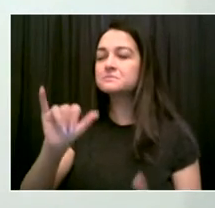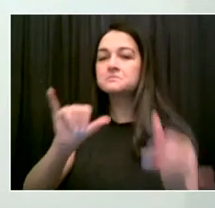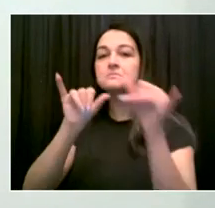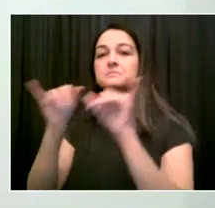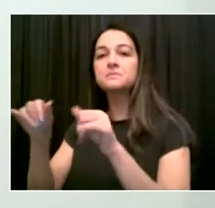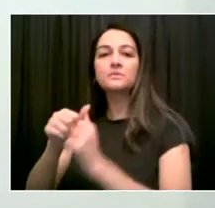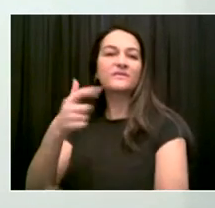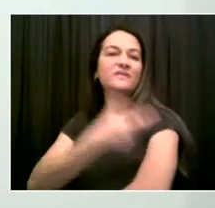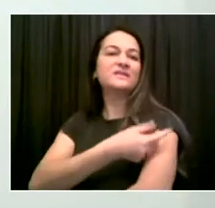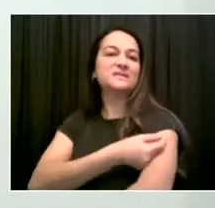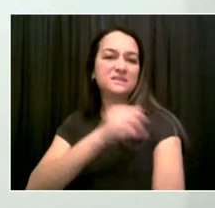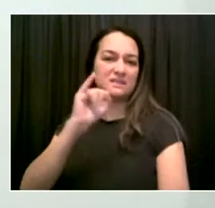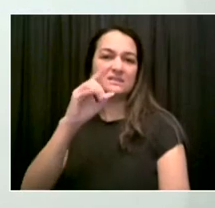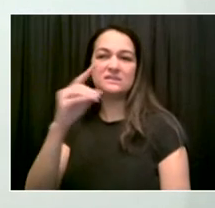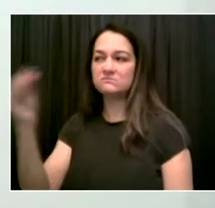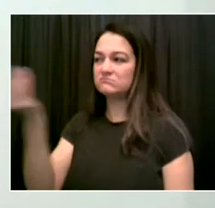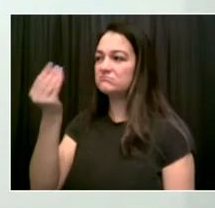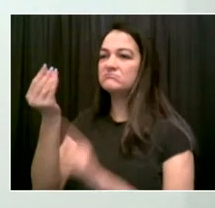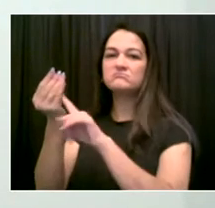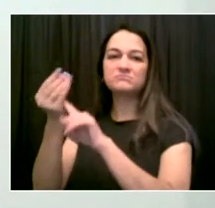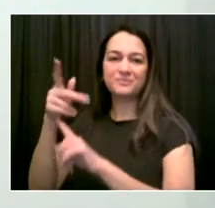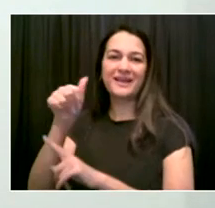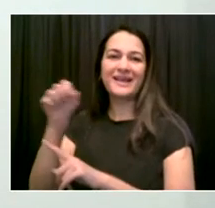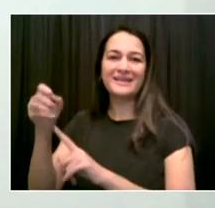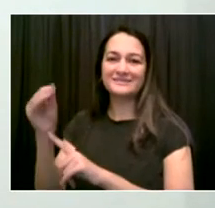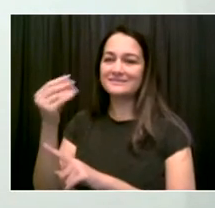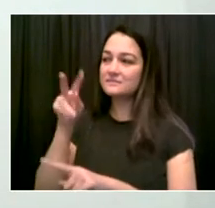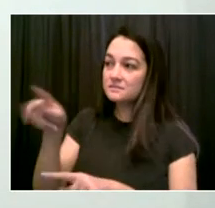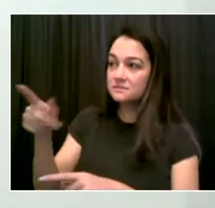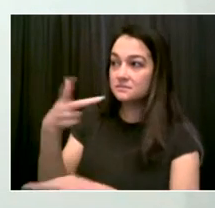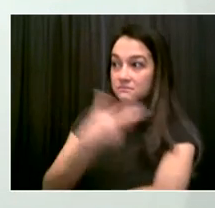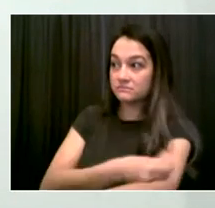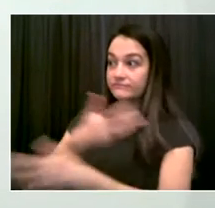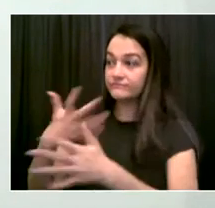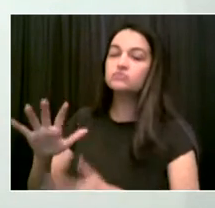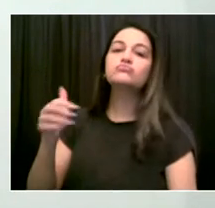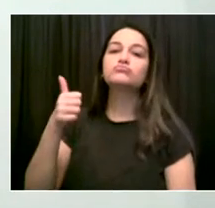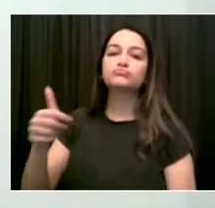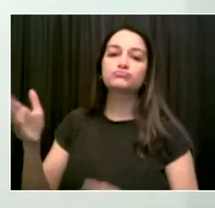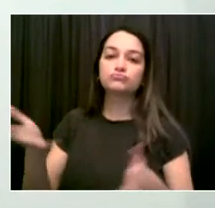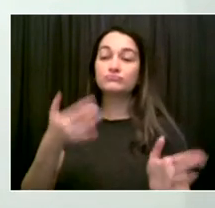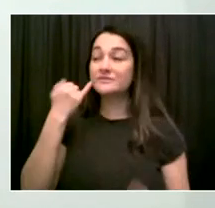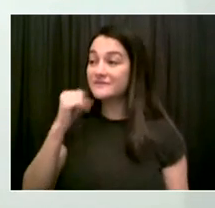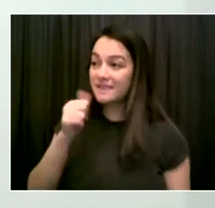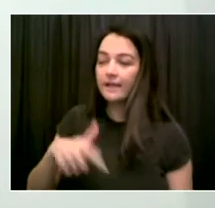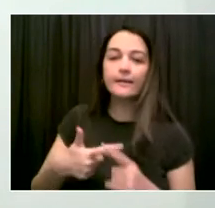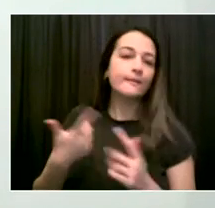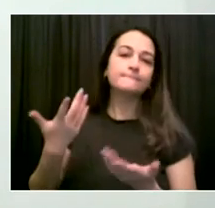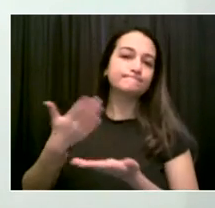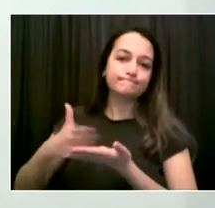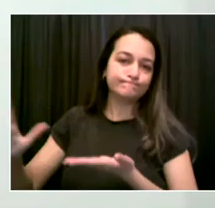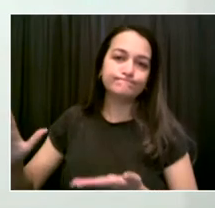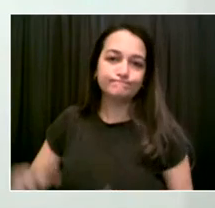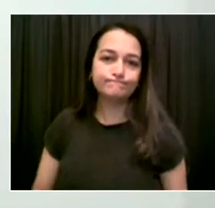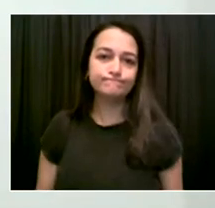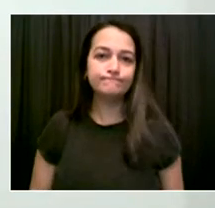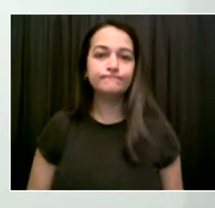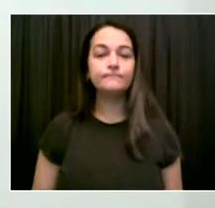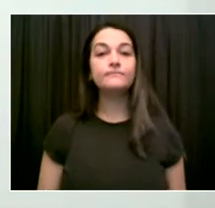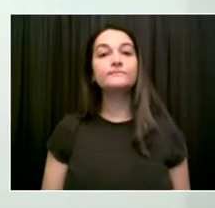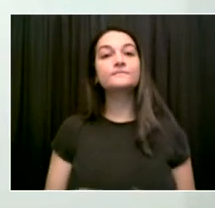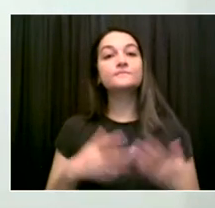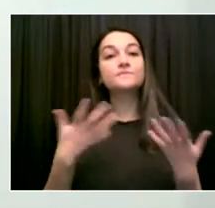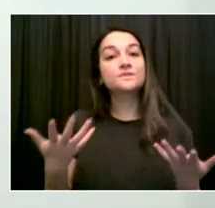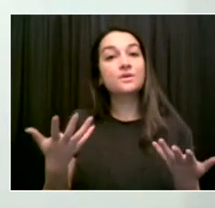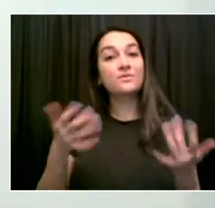runaway train that impacts so negatively our city and our country. Maybe